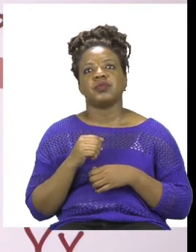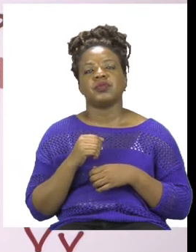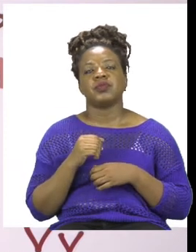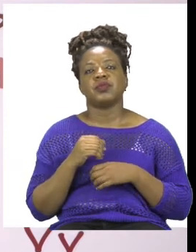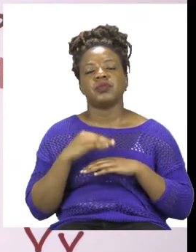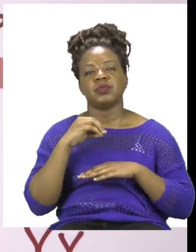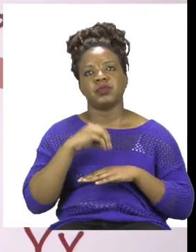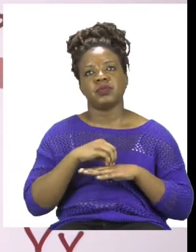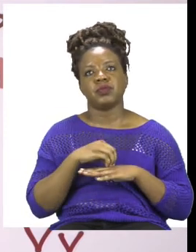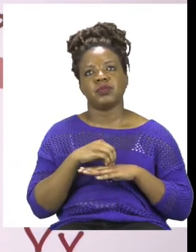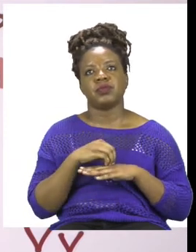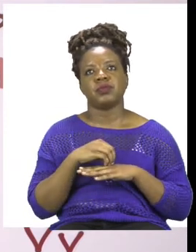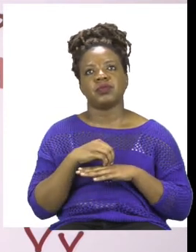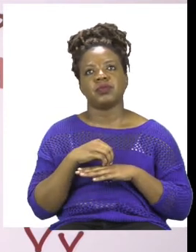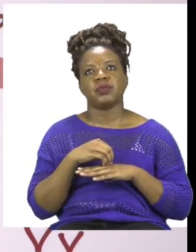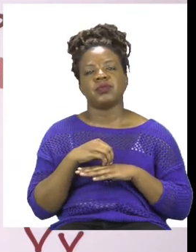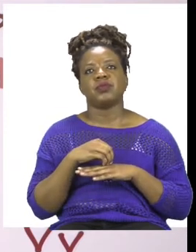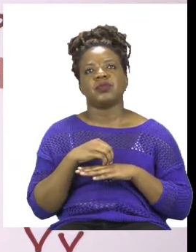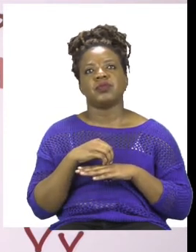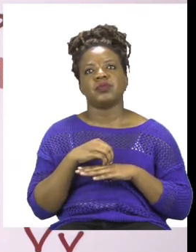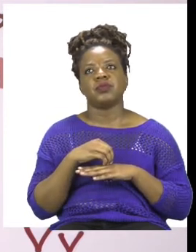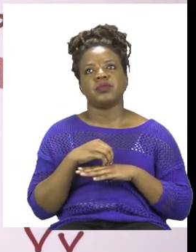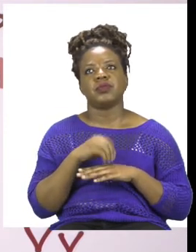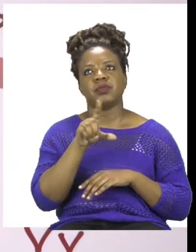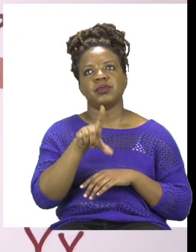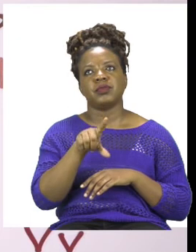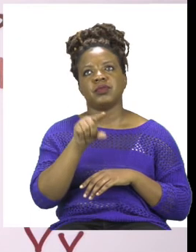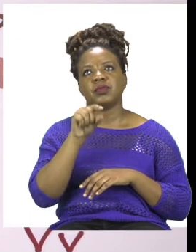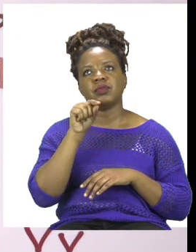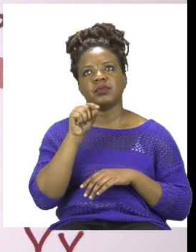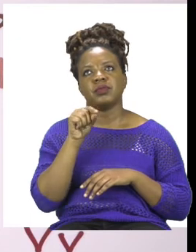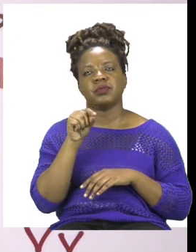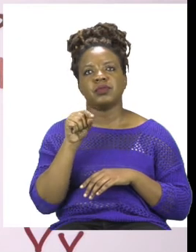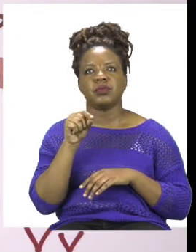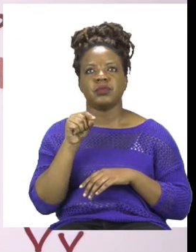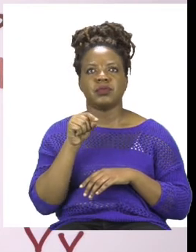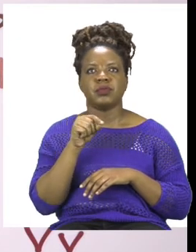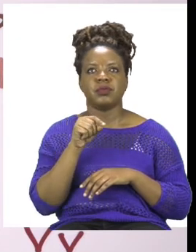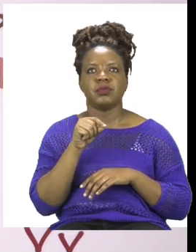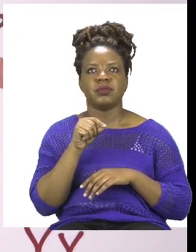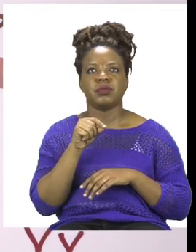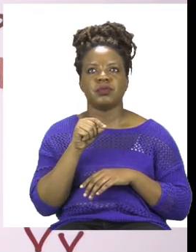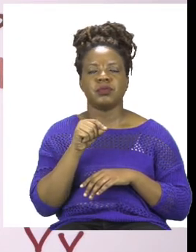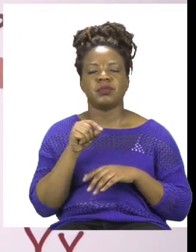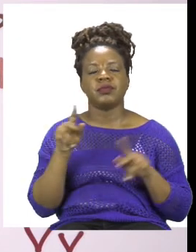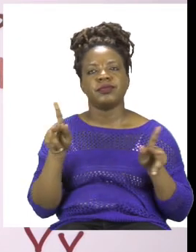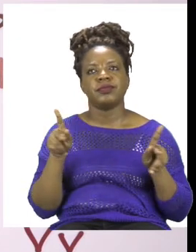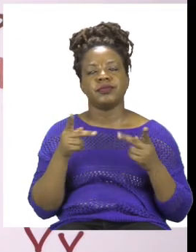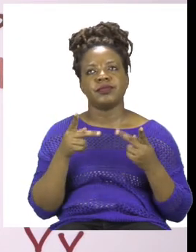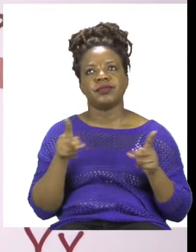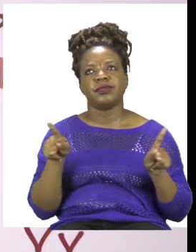the party.